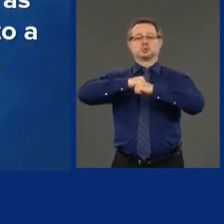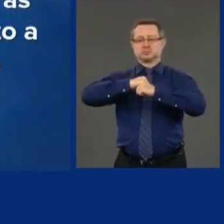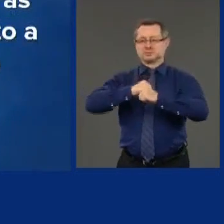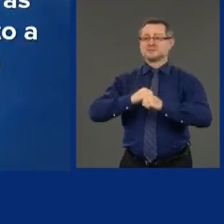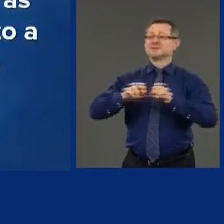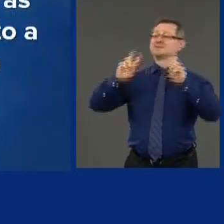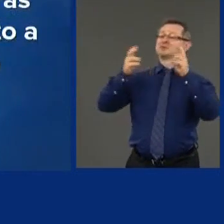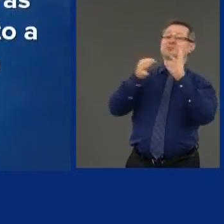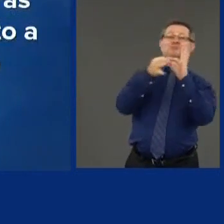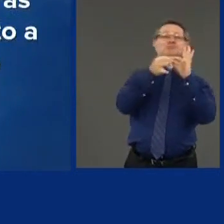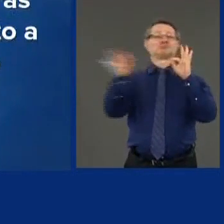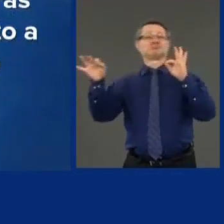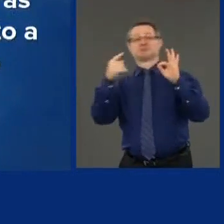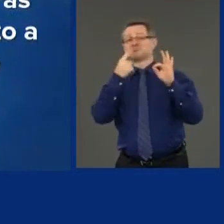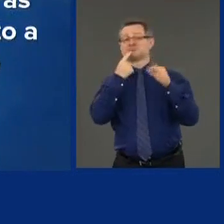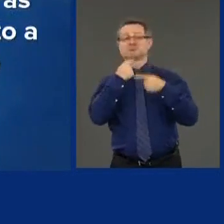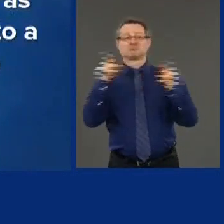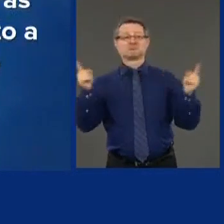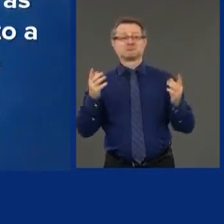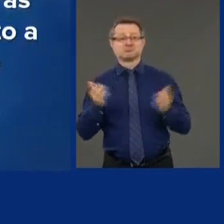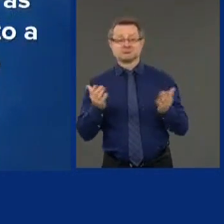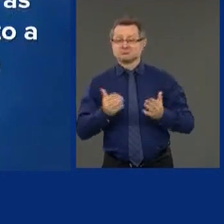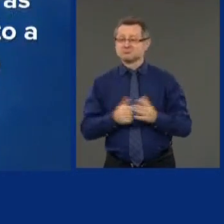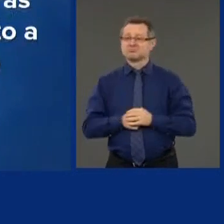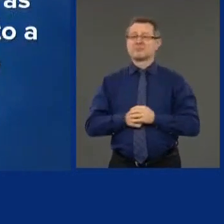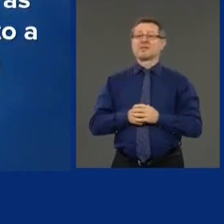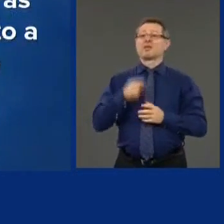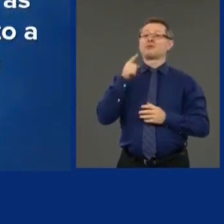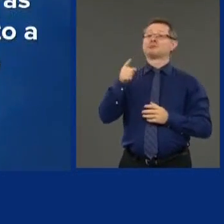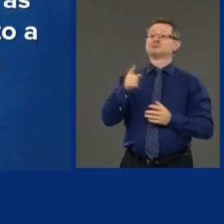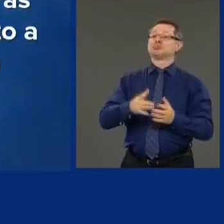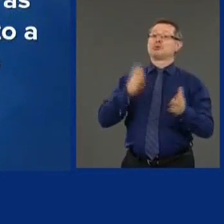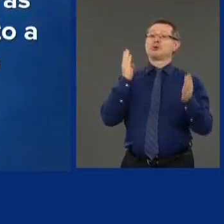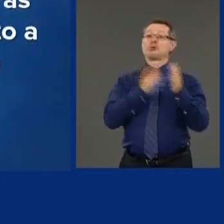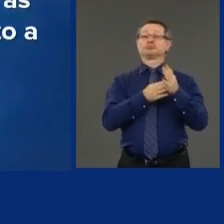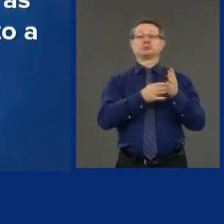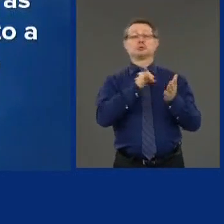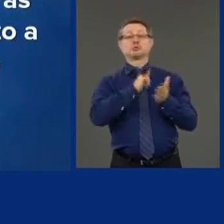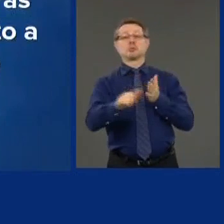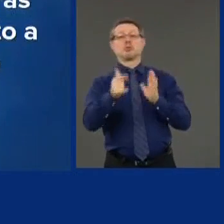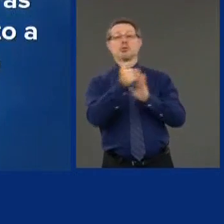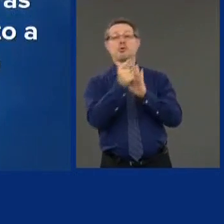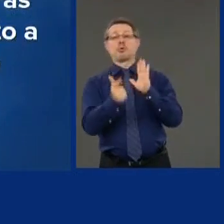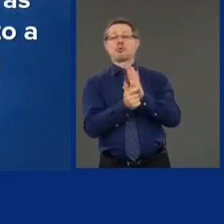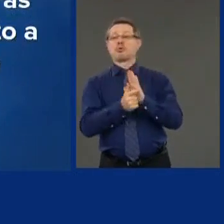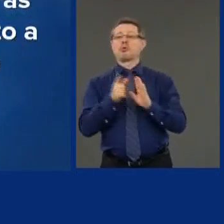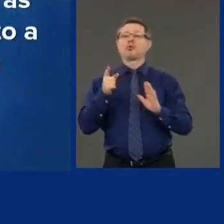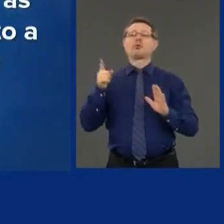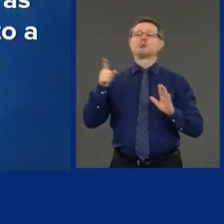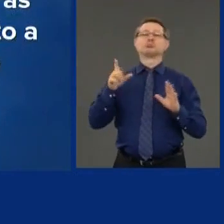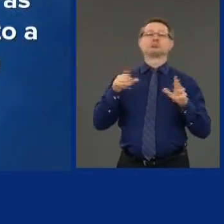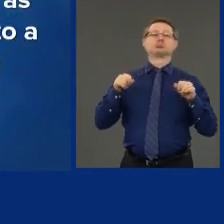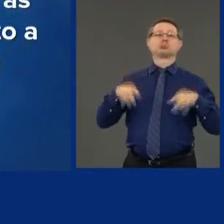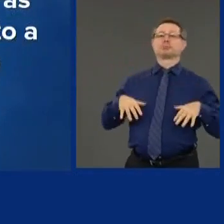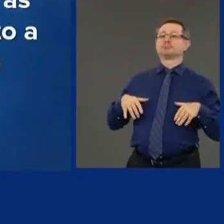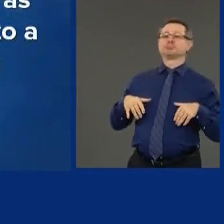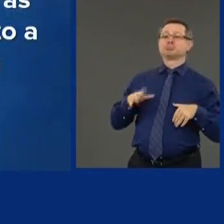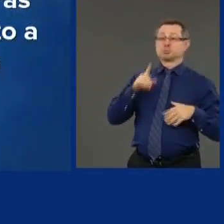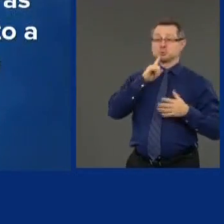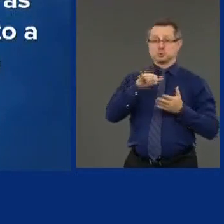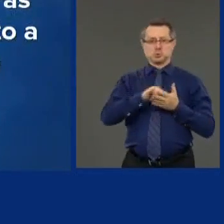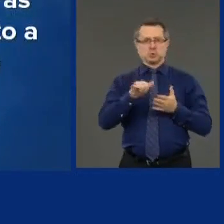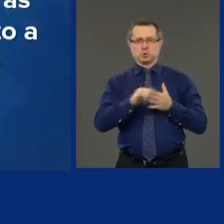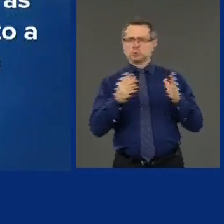are dropping their opposition to our lawsuit. We had sued the Department of Homeland Security